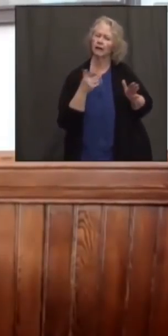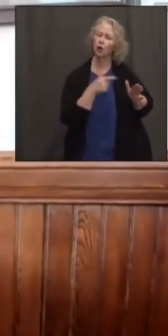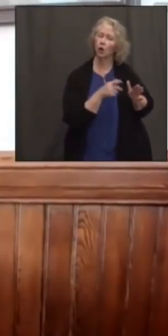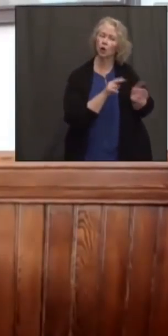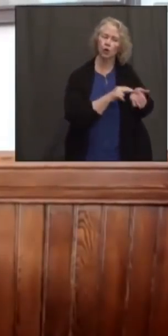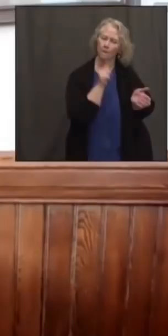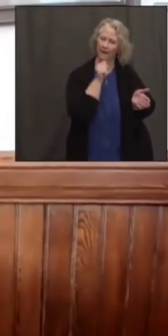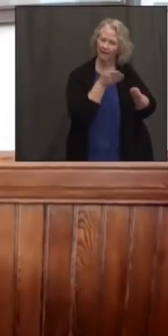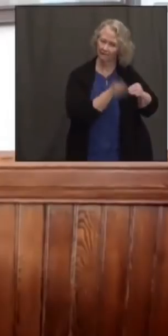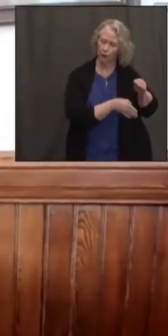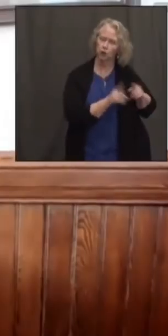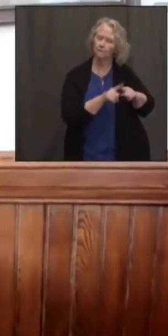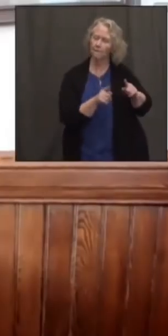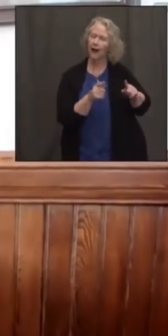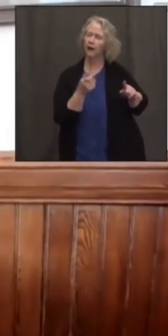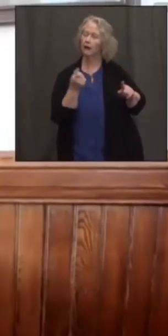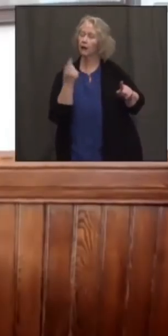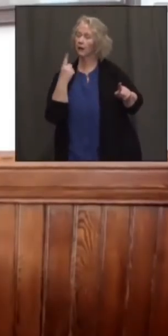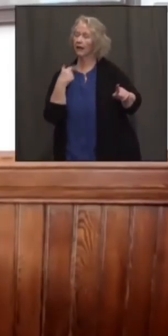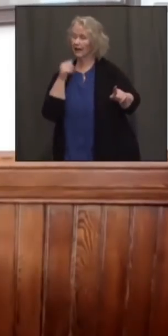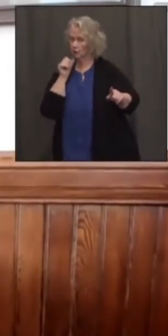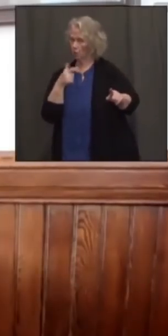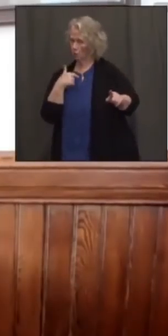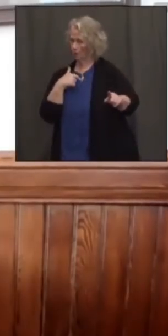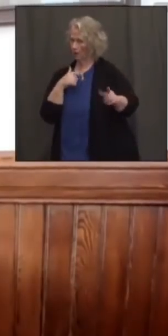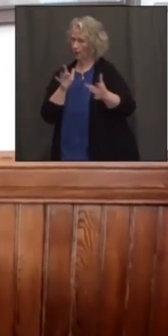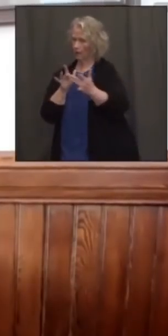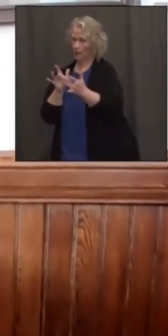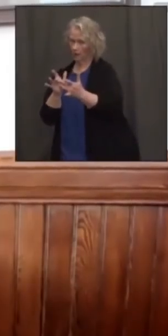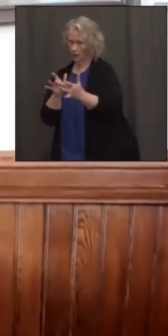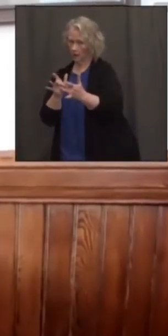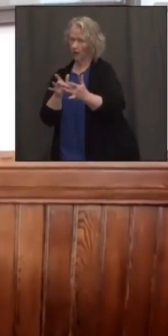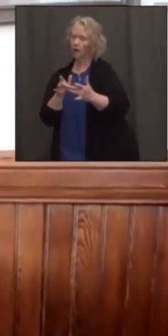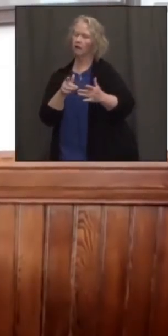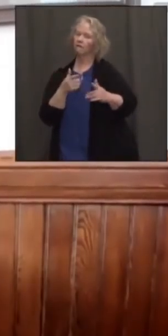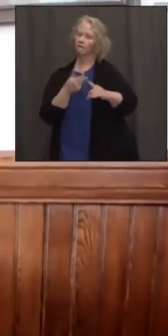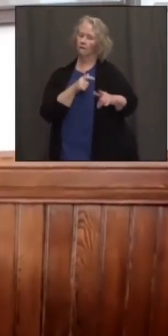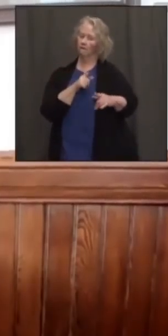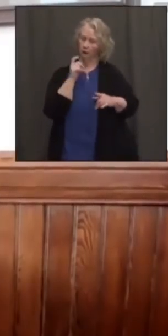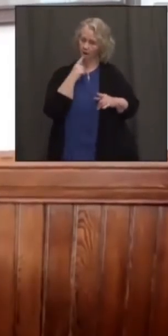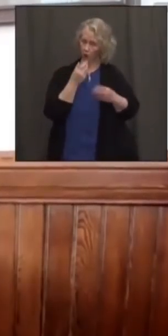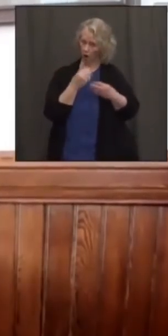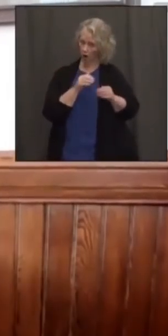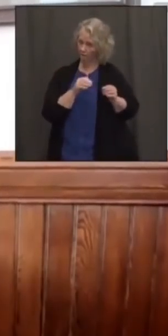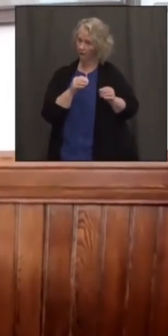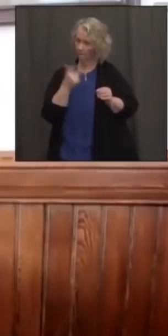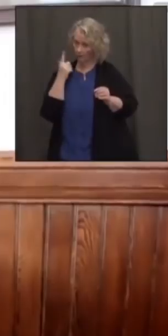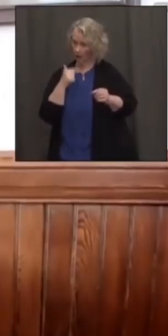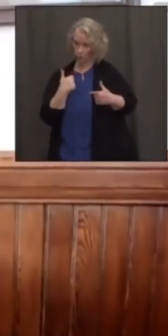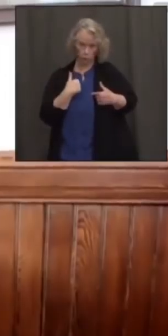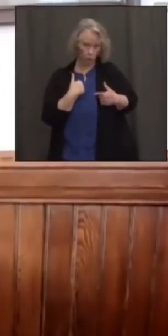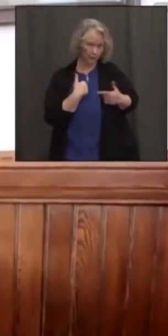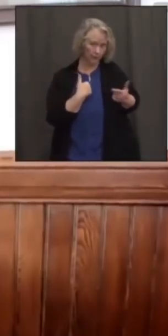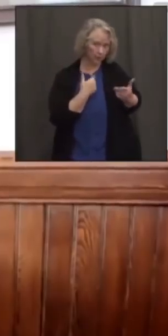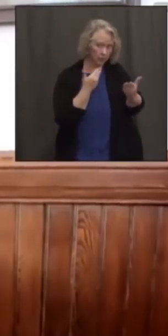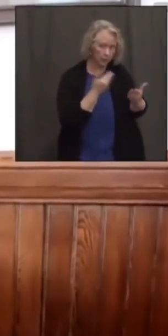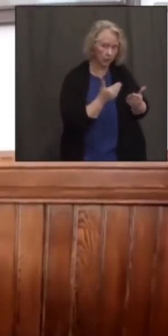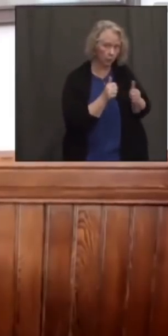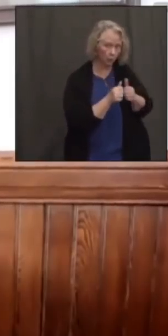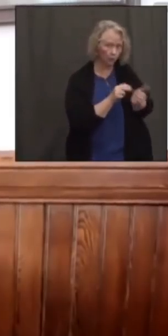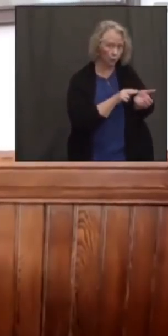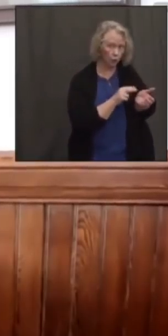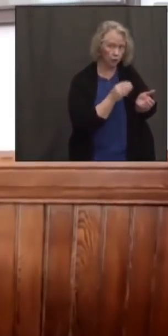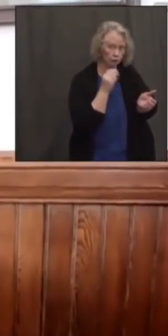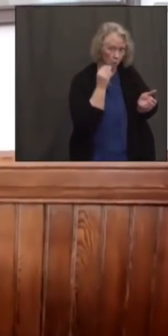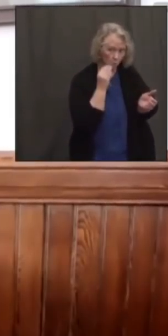we wrote a letter to them yesterday on behalf of the governor asking, since we have been working in close collaboration with each other,